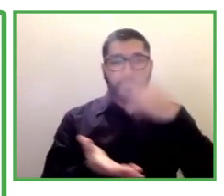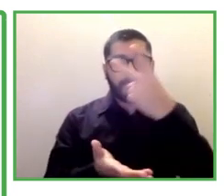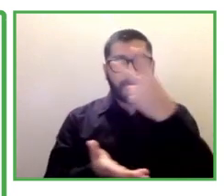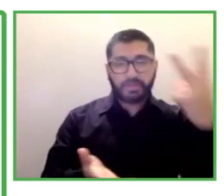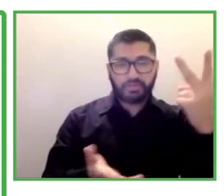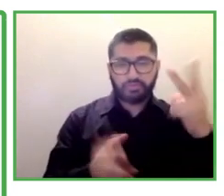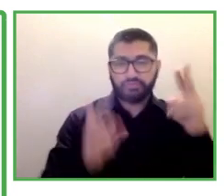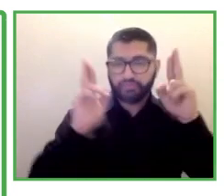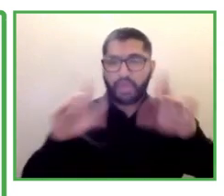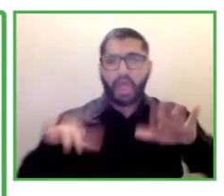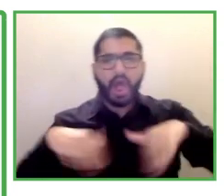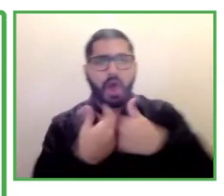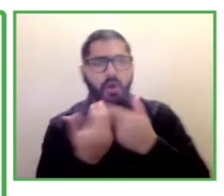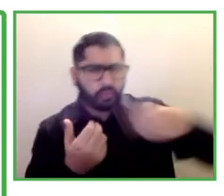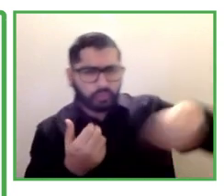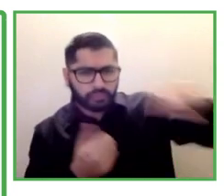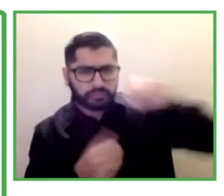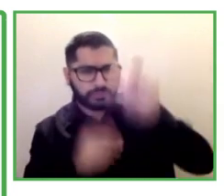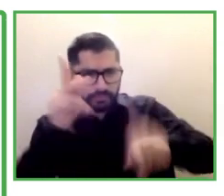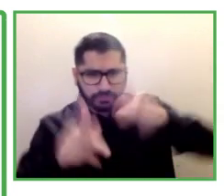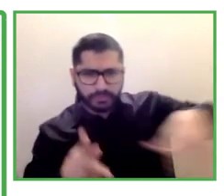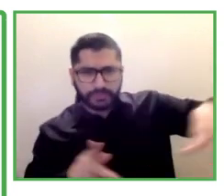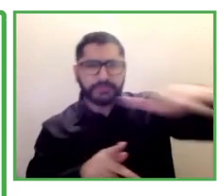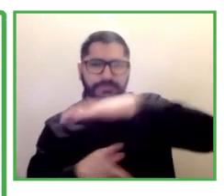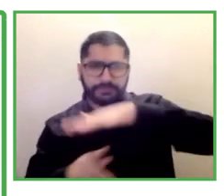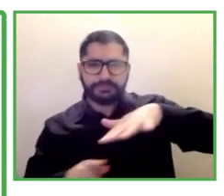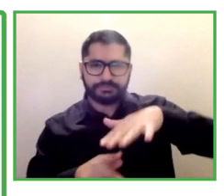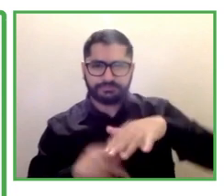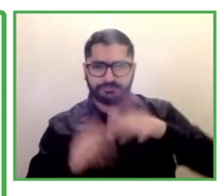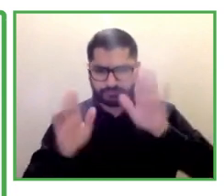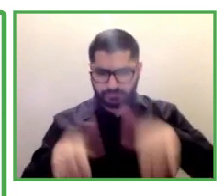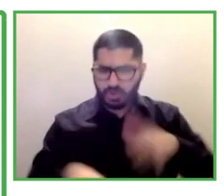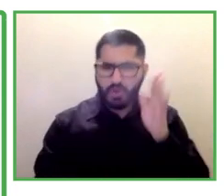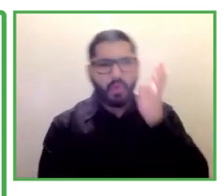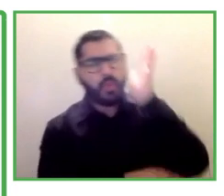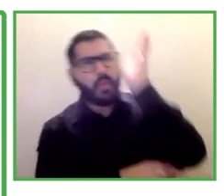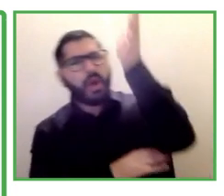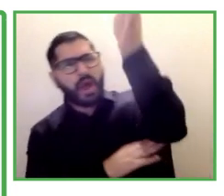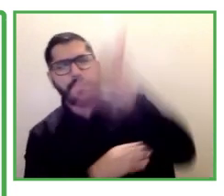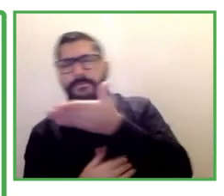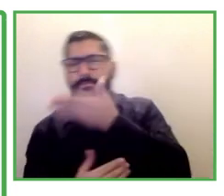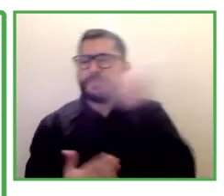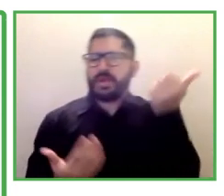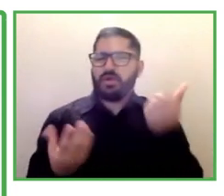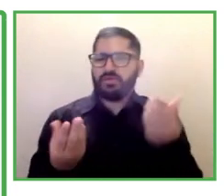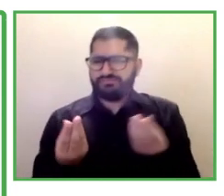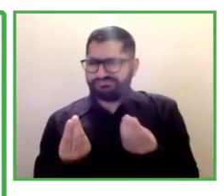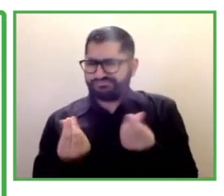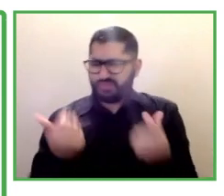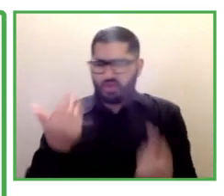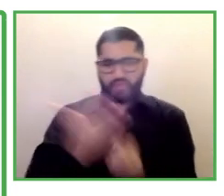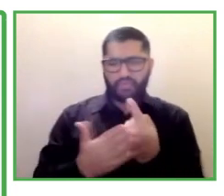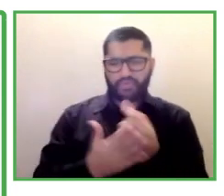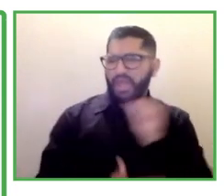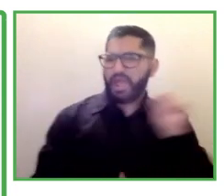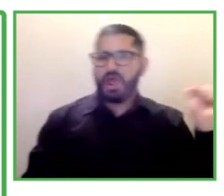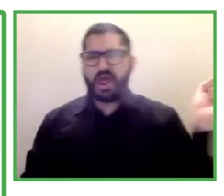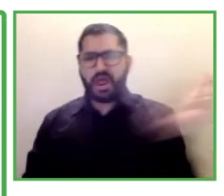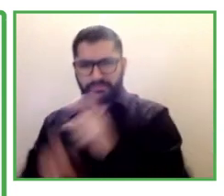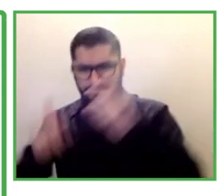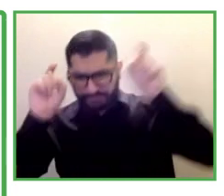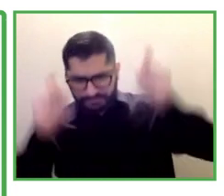employment road to recovery and for anyone with a disability they must be given that opportunity to be part of that community